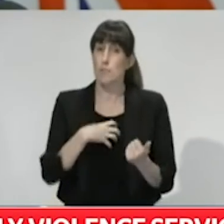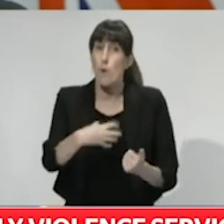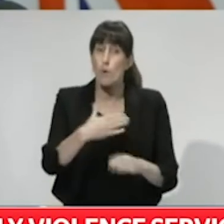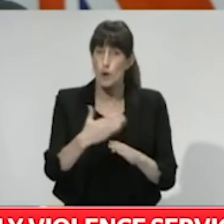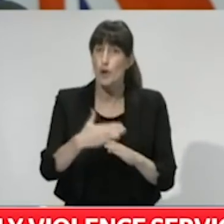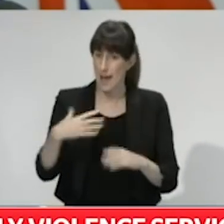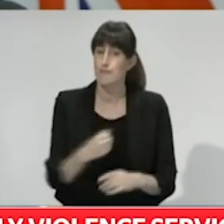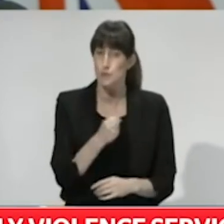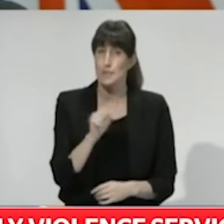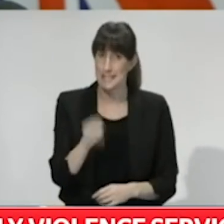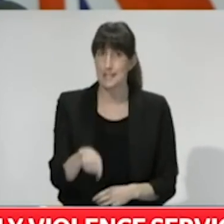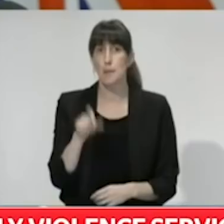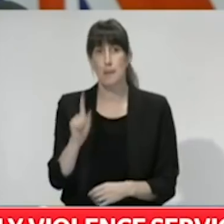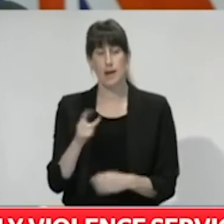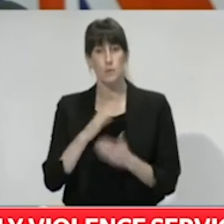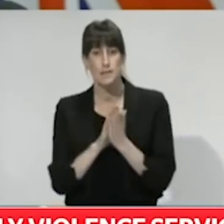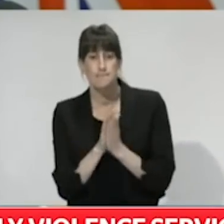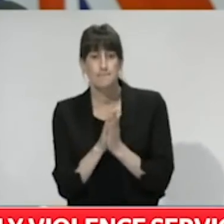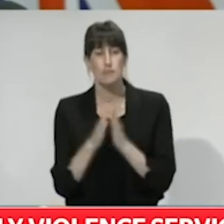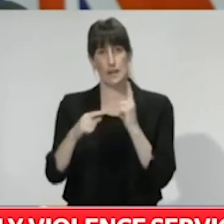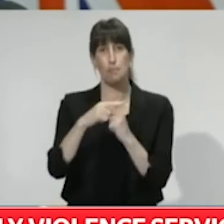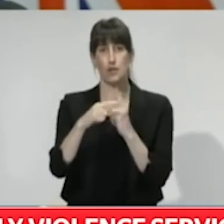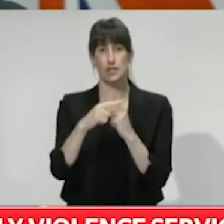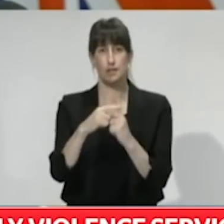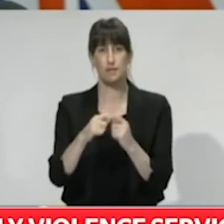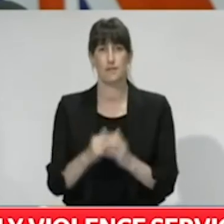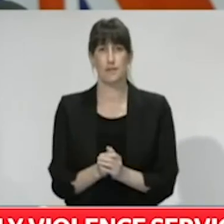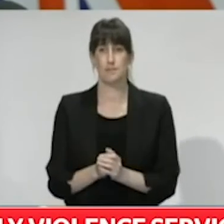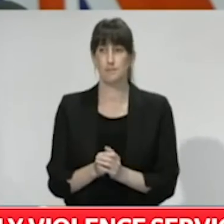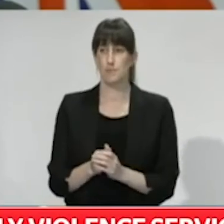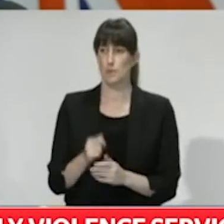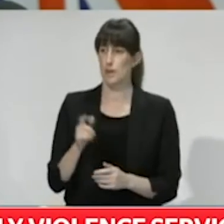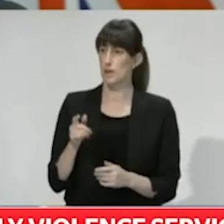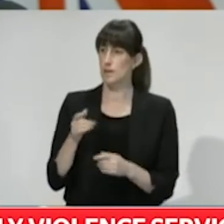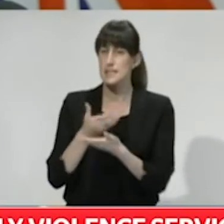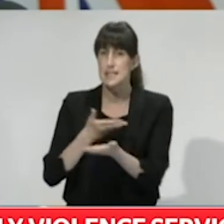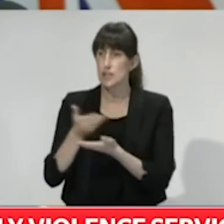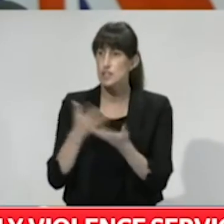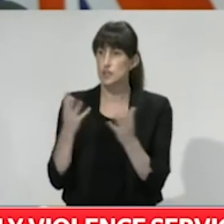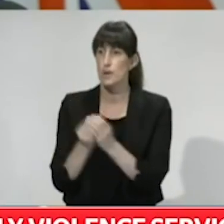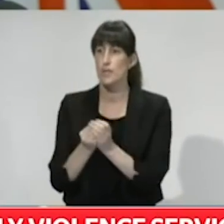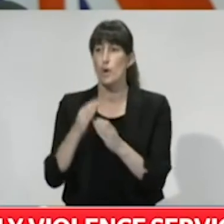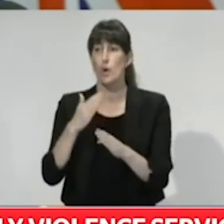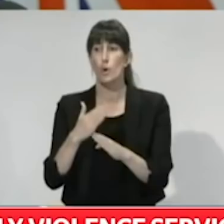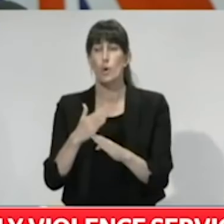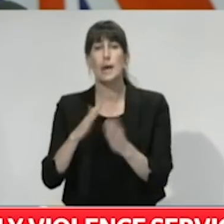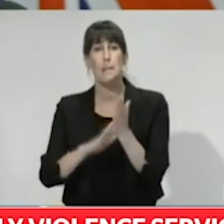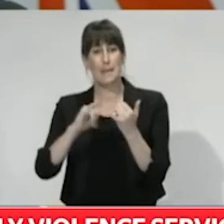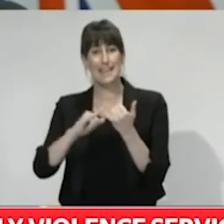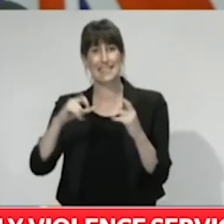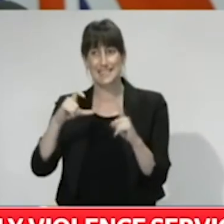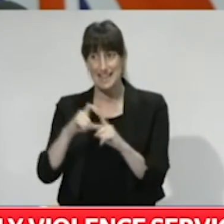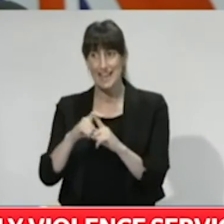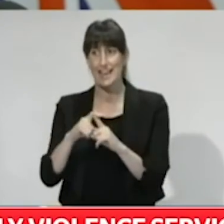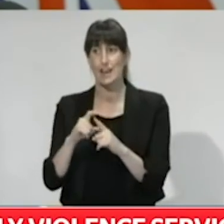discussions with the Ministry of Social Developments, for instance, about the length of our contracts. And we're confident that our